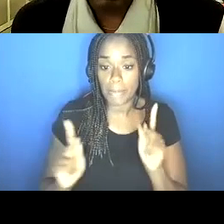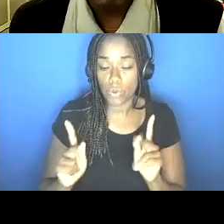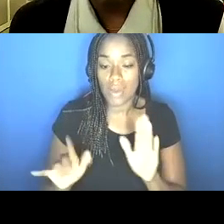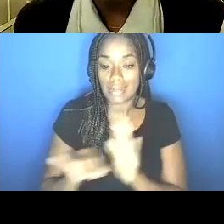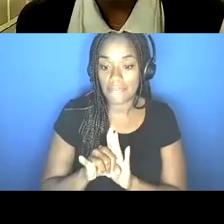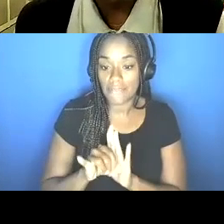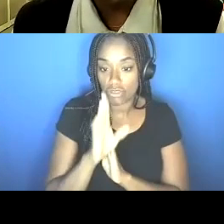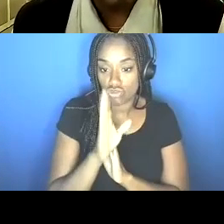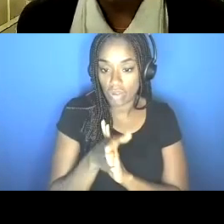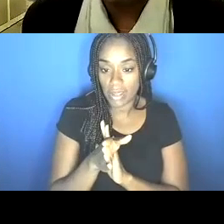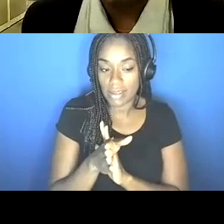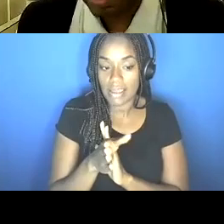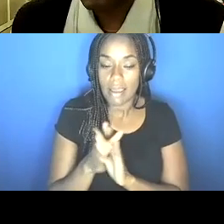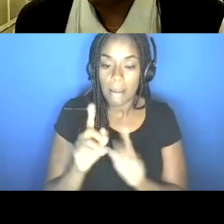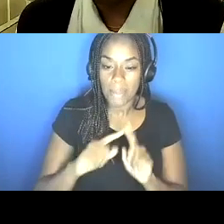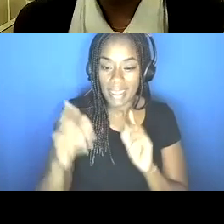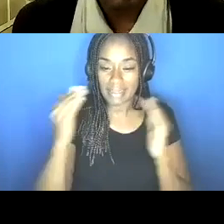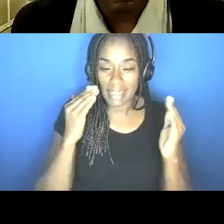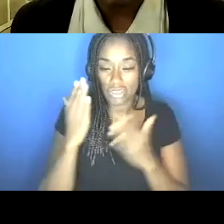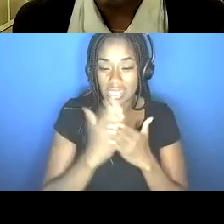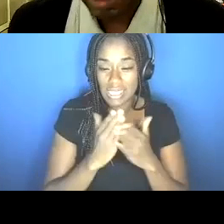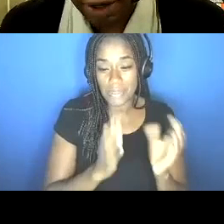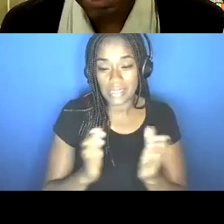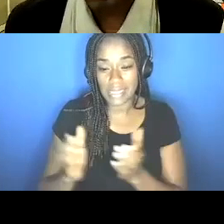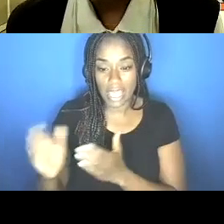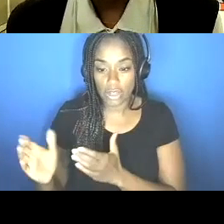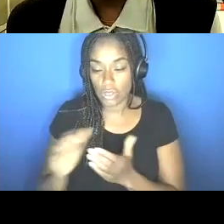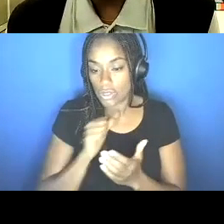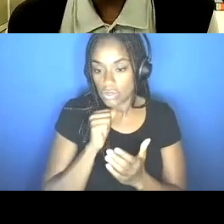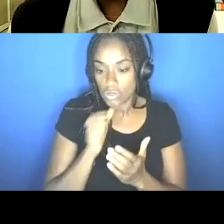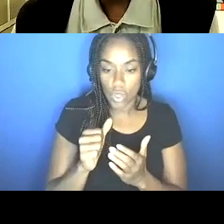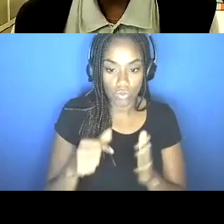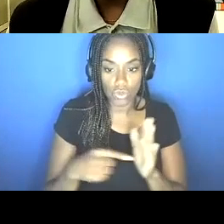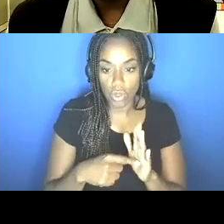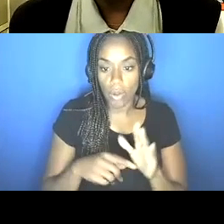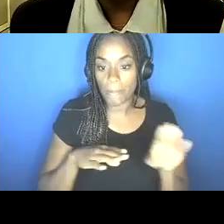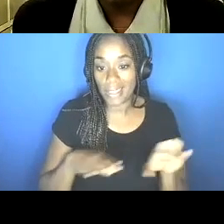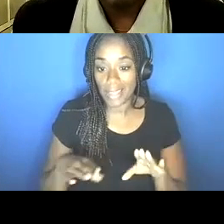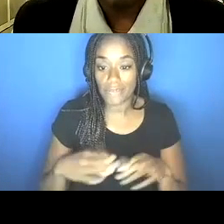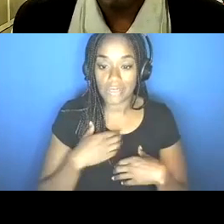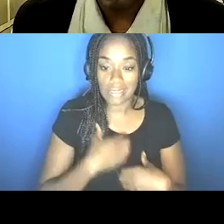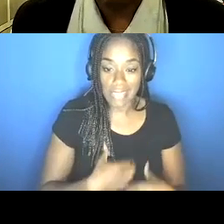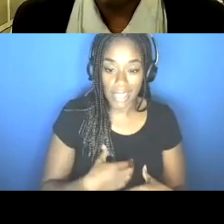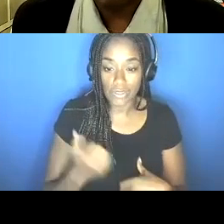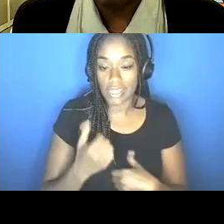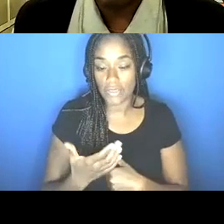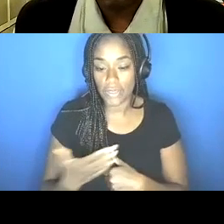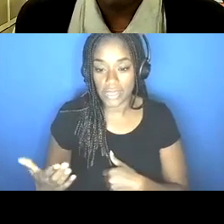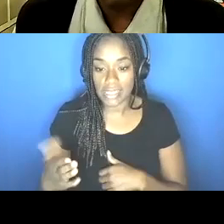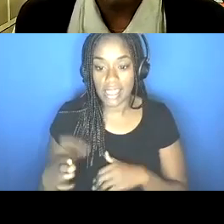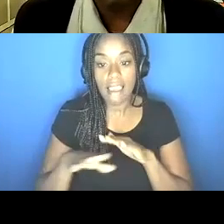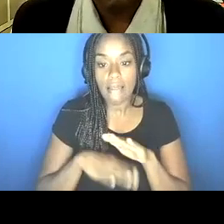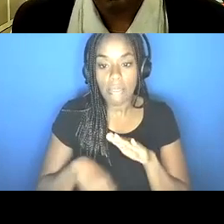acknowledging that some of these categories do not reflect, you know, behaviors, desires, um, and other things. We are, you know, you can, at the bottom, you can